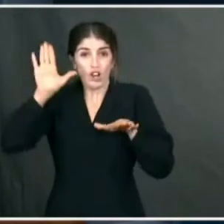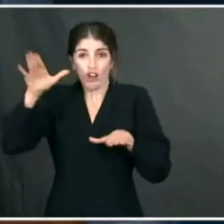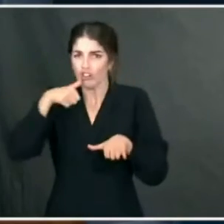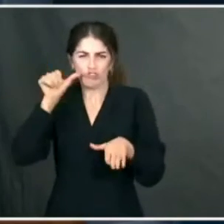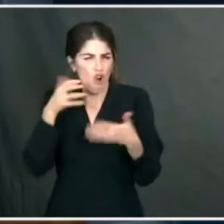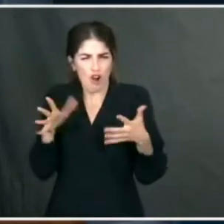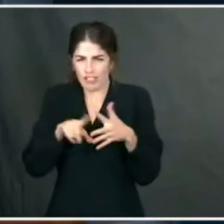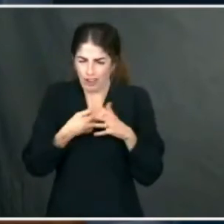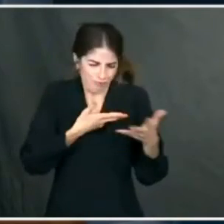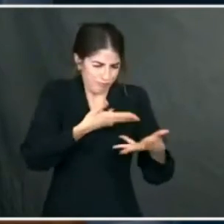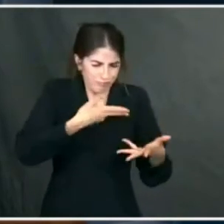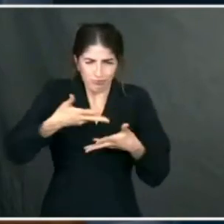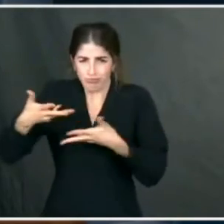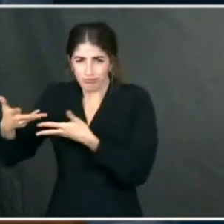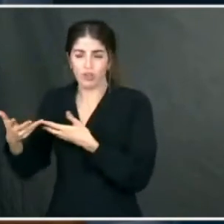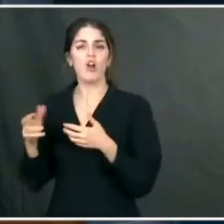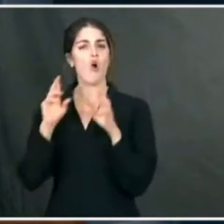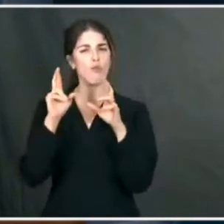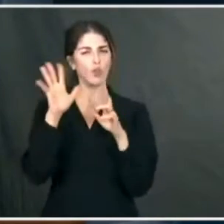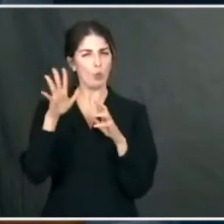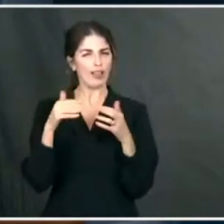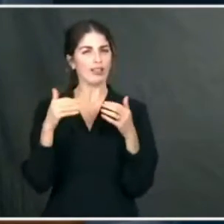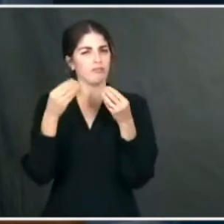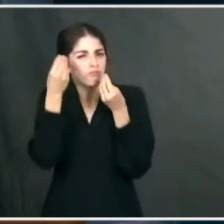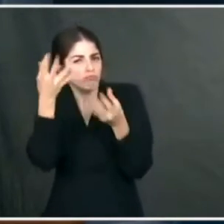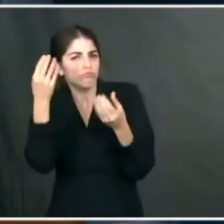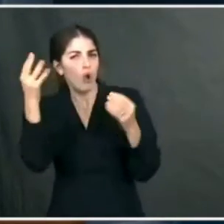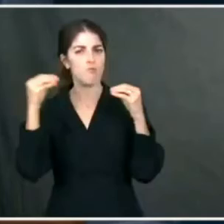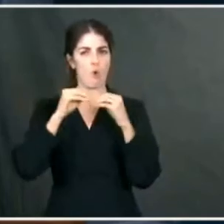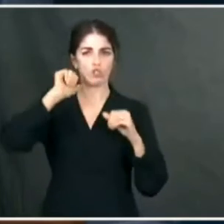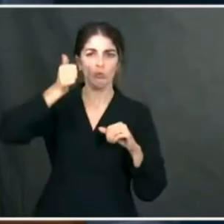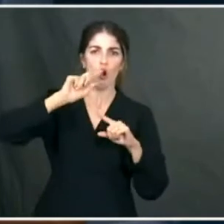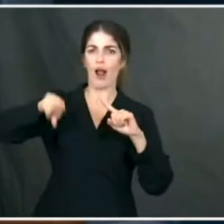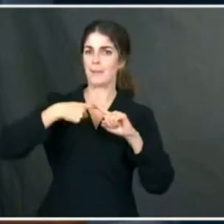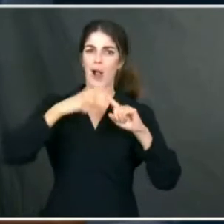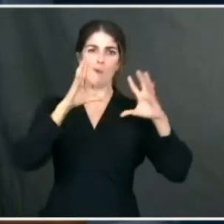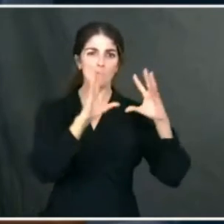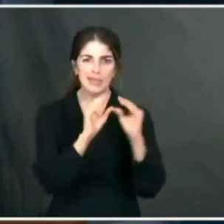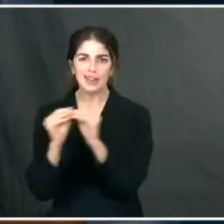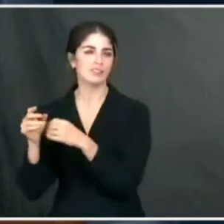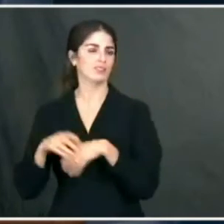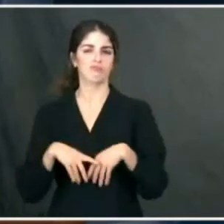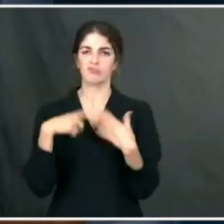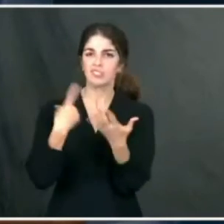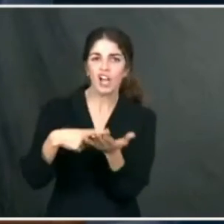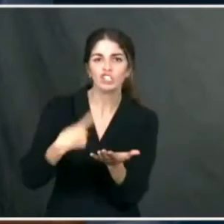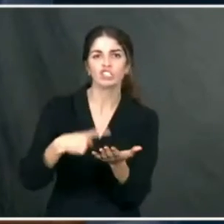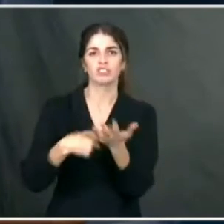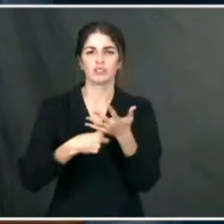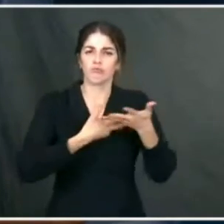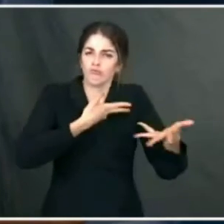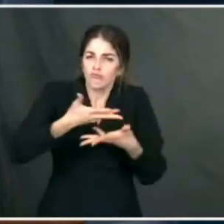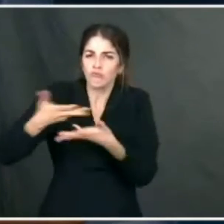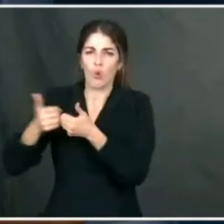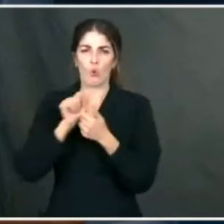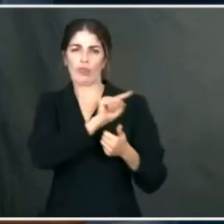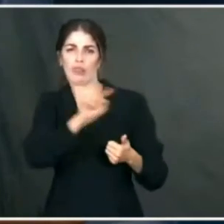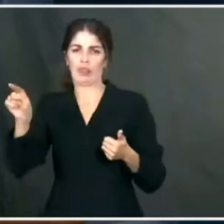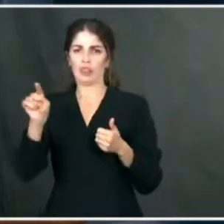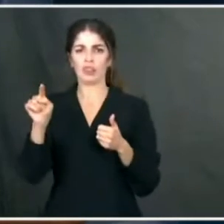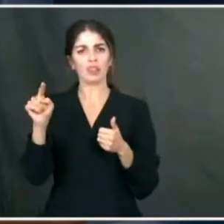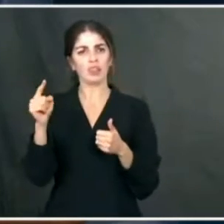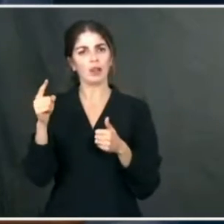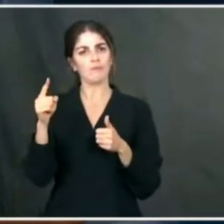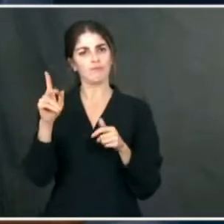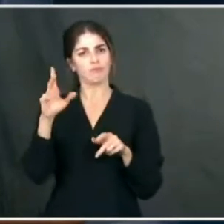hopefully we'll have more to share with you tomorrow on meetings, engagements, discussions that will be going on with leaders